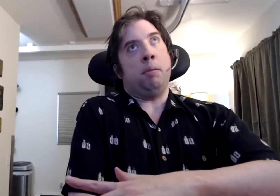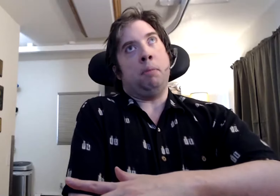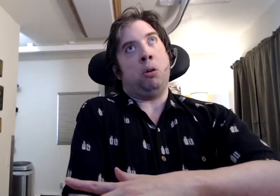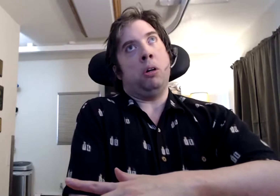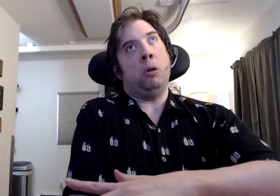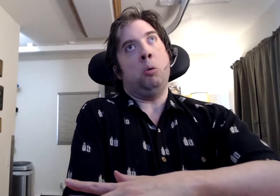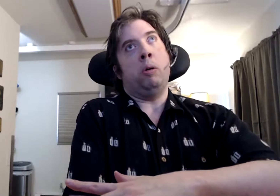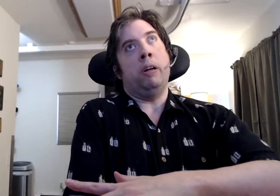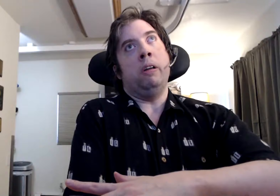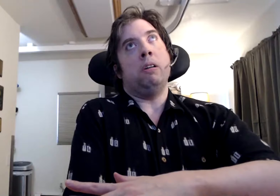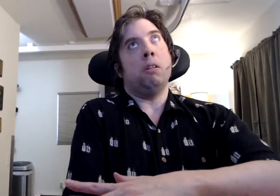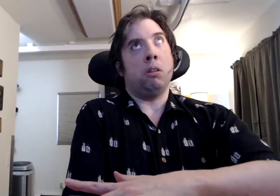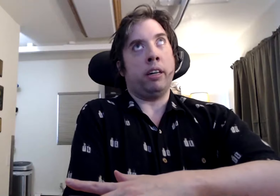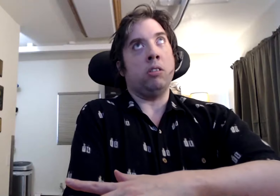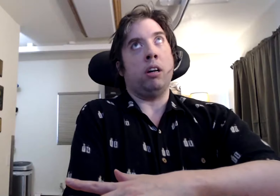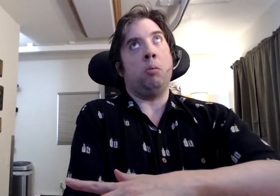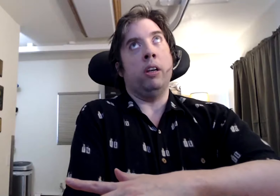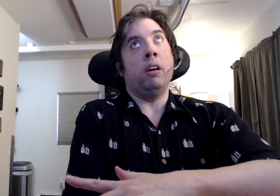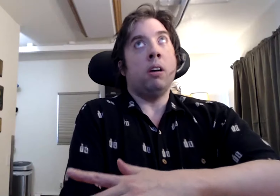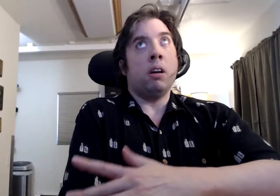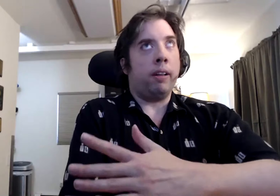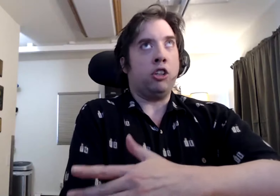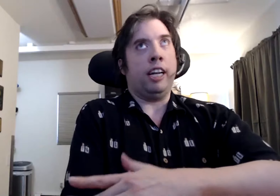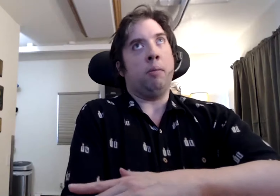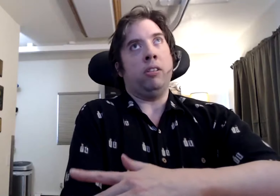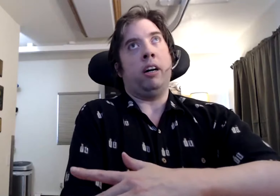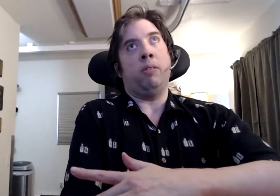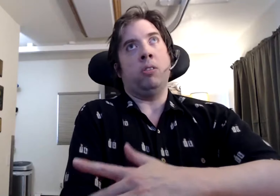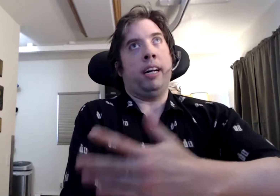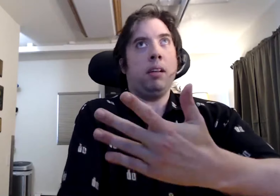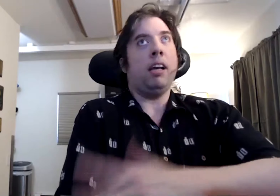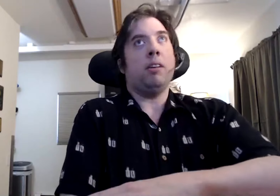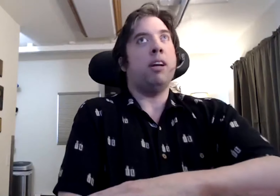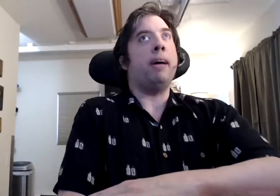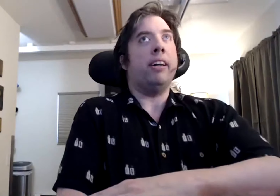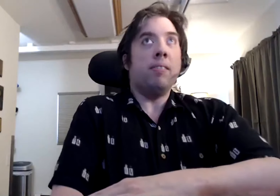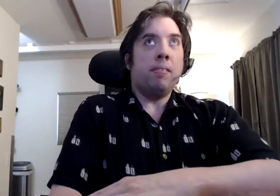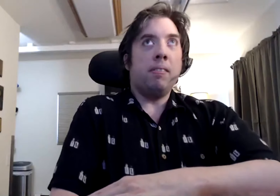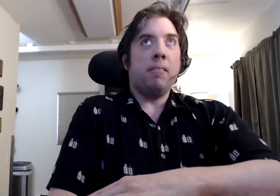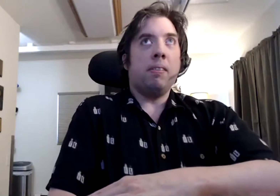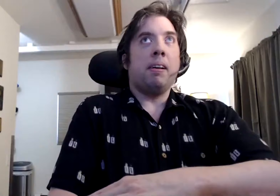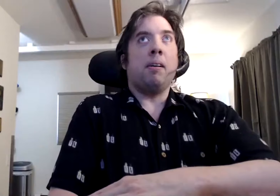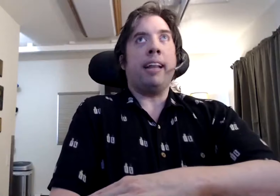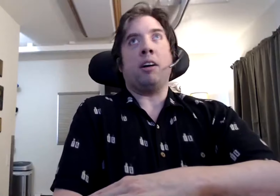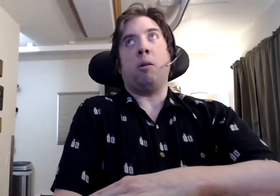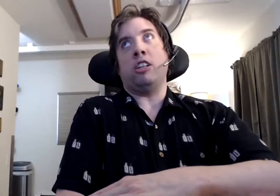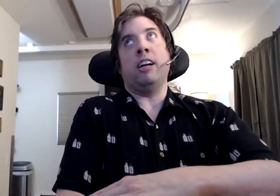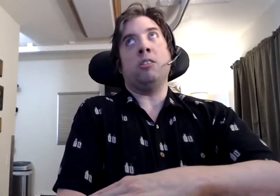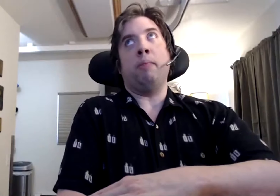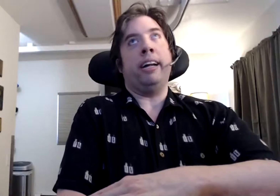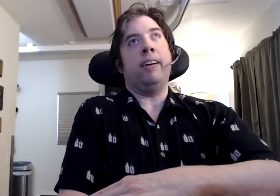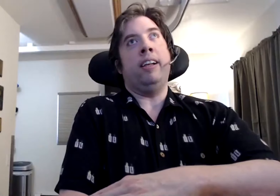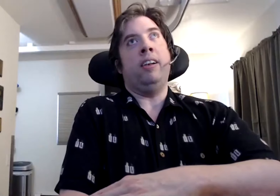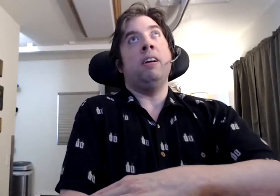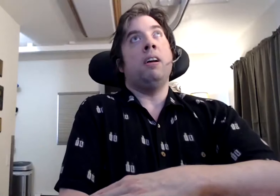seen many people who would look at someone like Shane or myself and say, eh, doesn't matter. Without question.